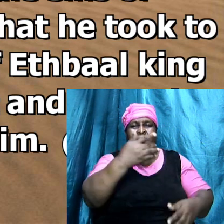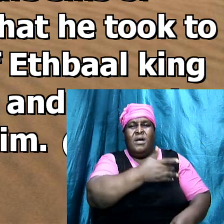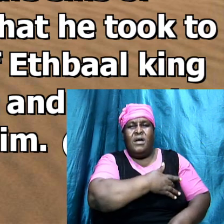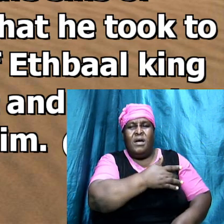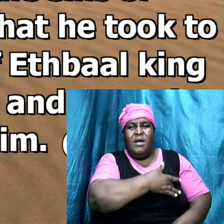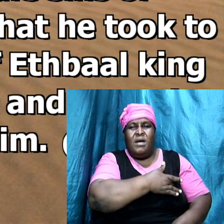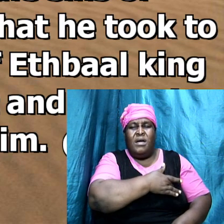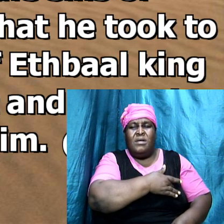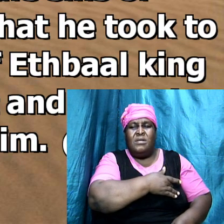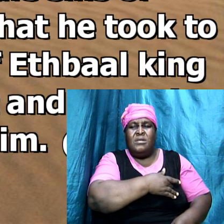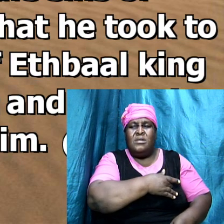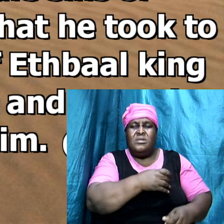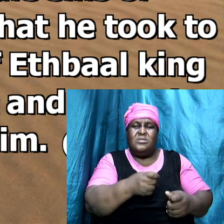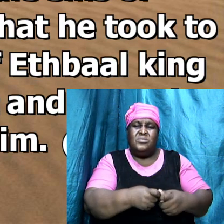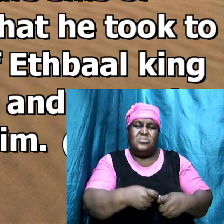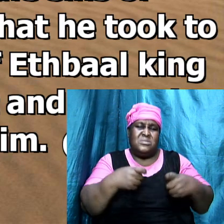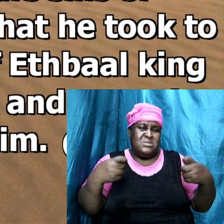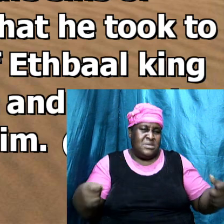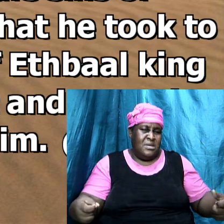towards sin